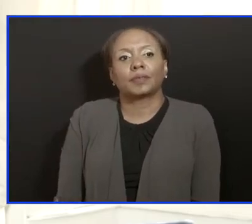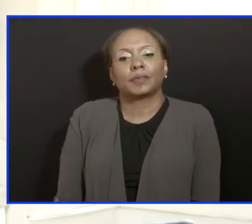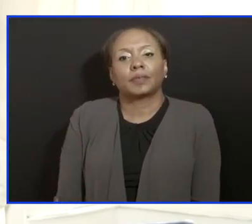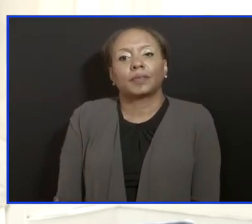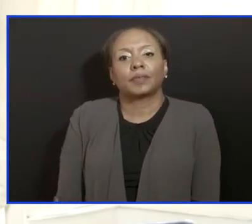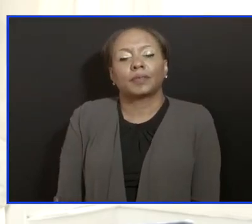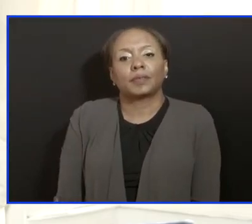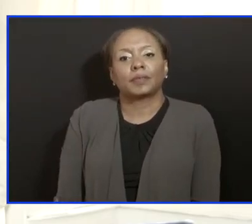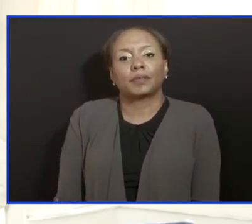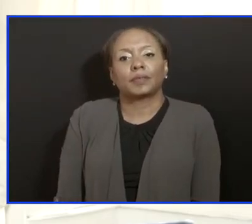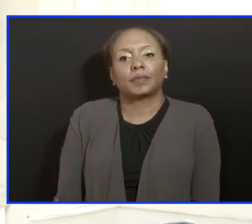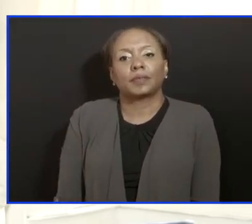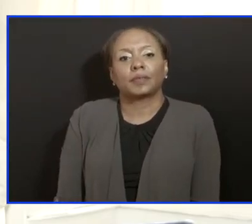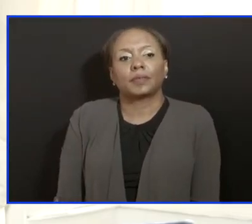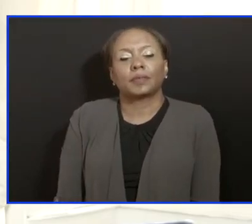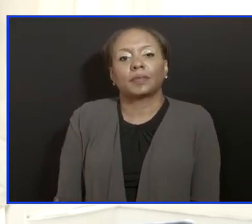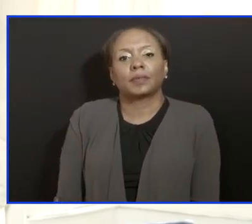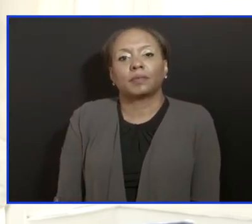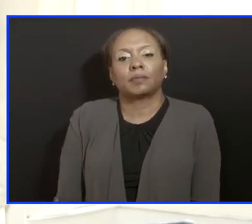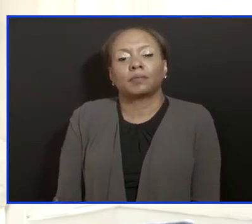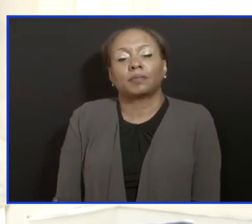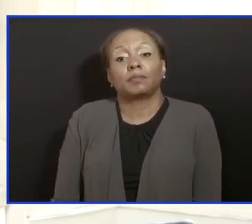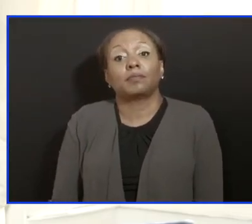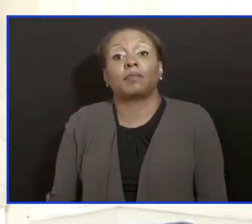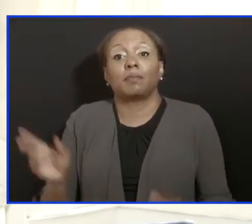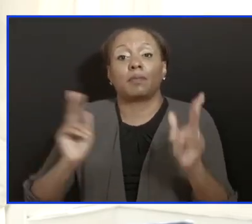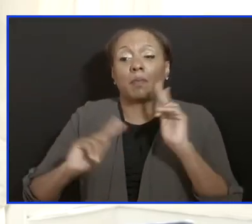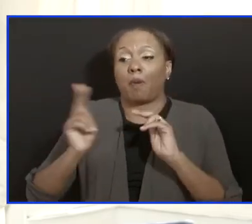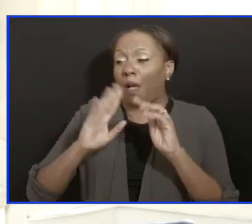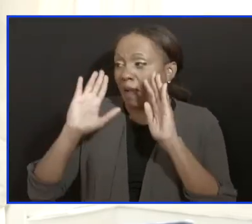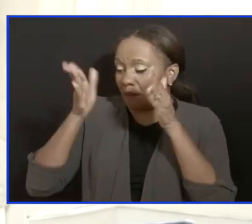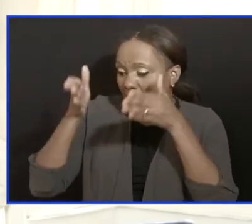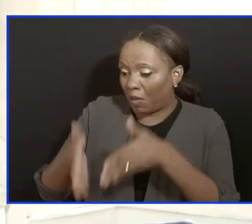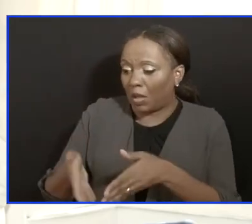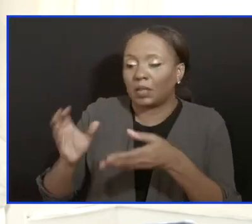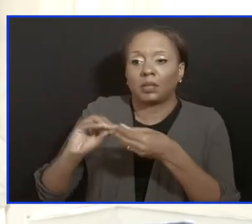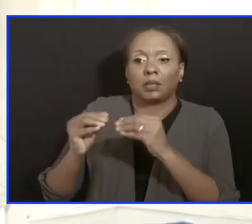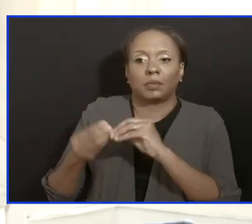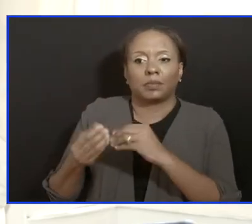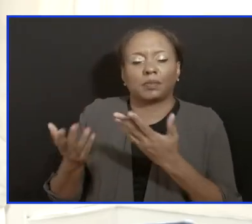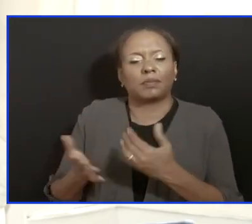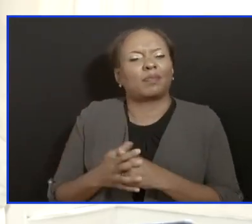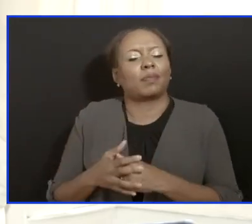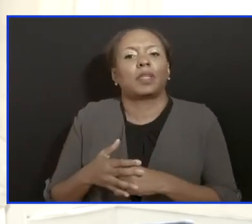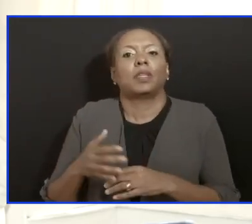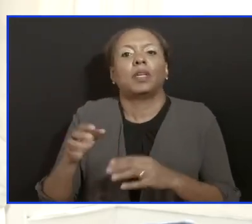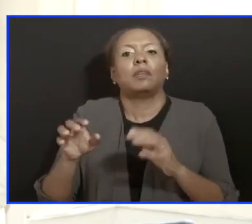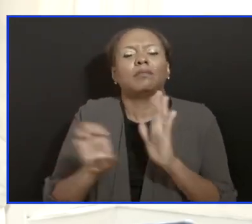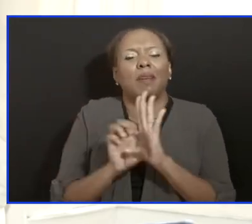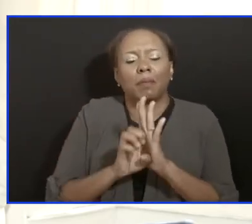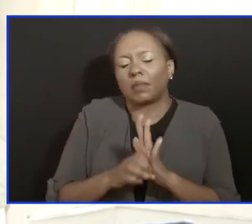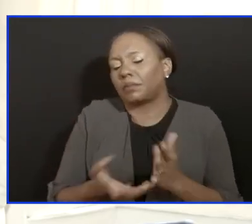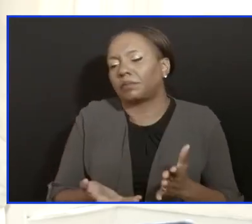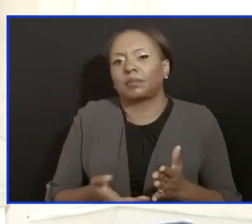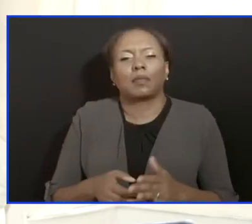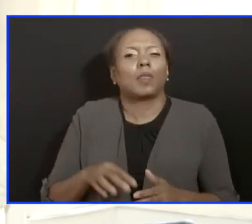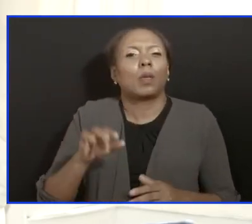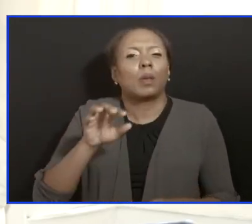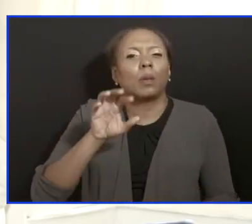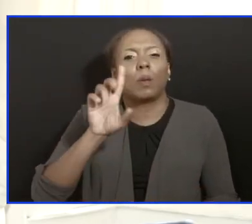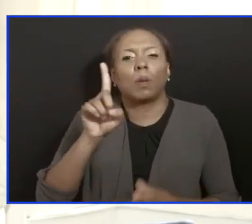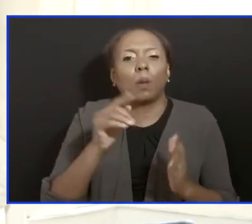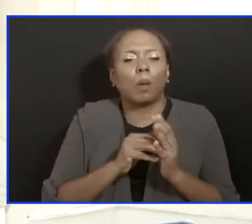occasions, people just focus on numbers. So I can have a thousand cases. Let me make it as simple as possible. I can have a thousand cases.